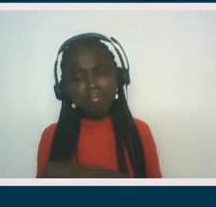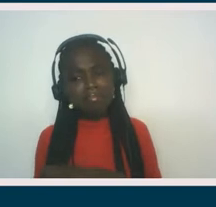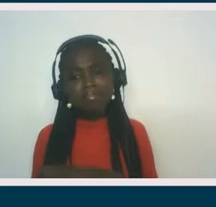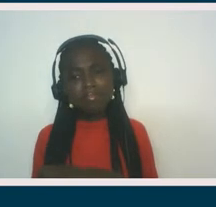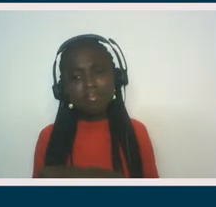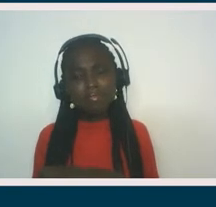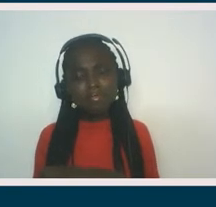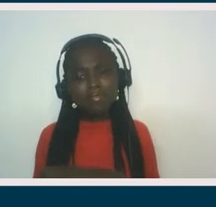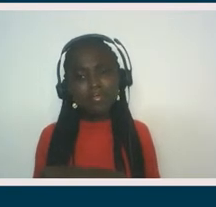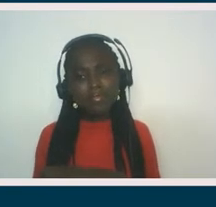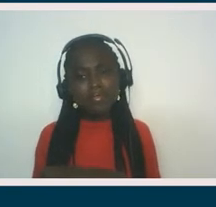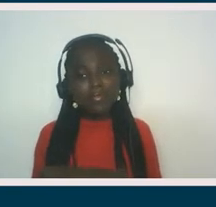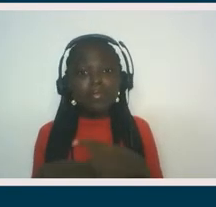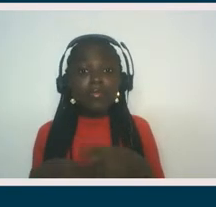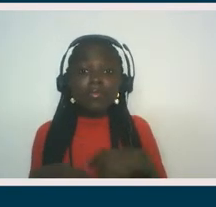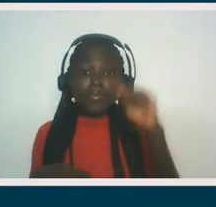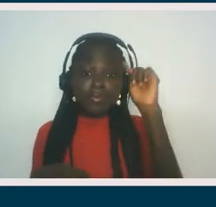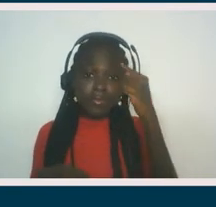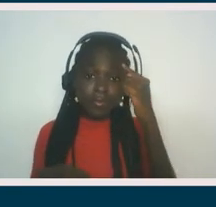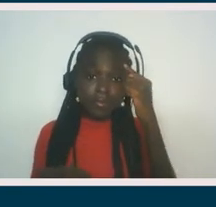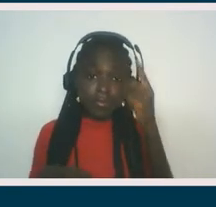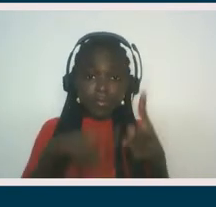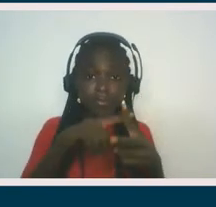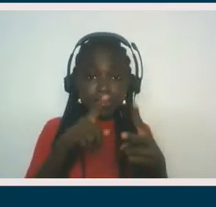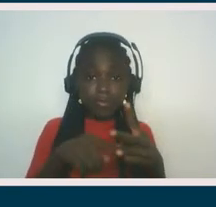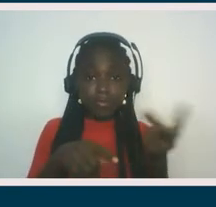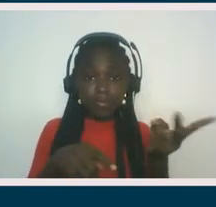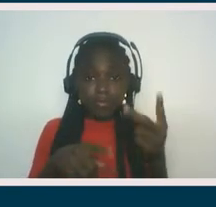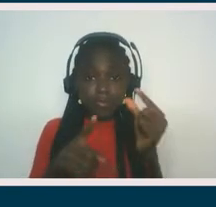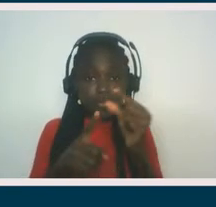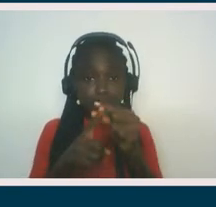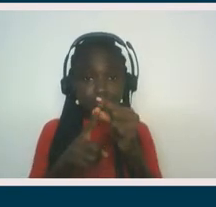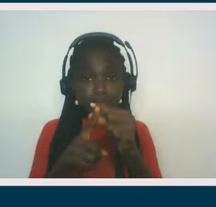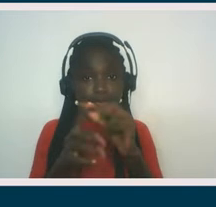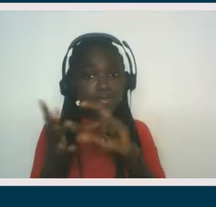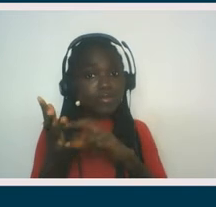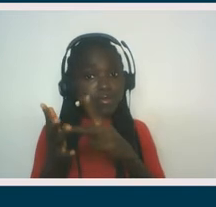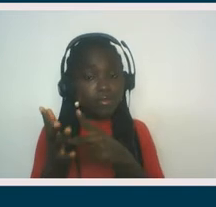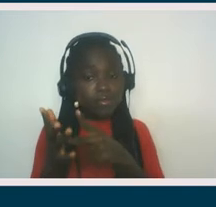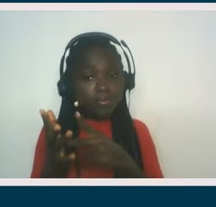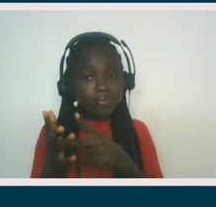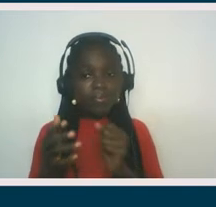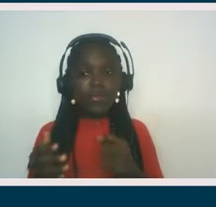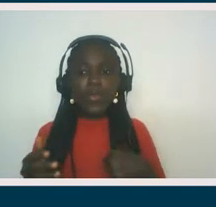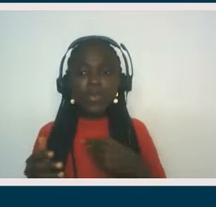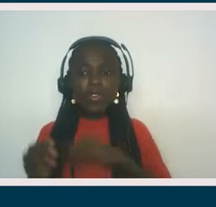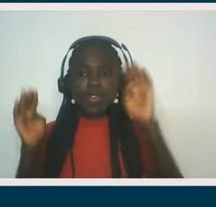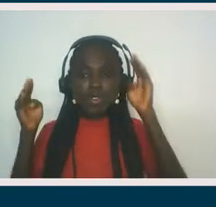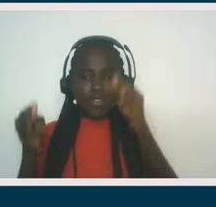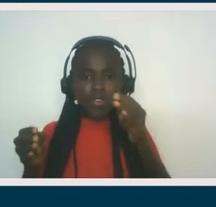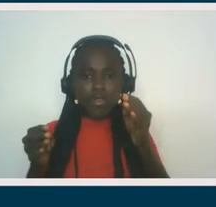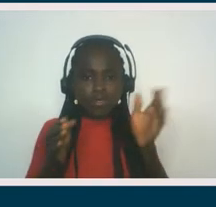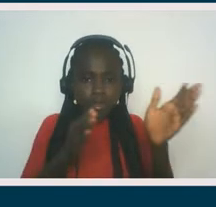whatever the definitions we look at, we're, looking at a process that dehumanizes